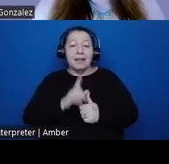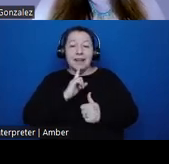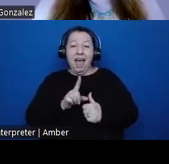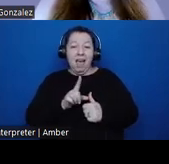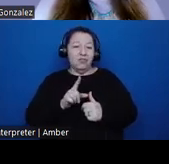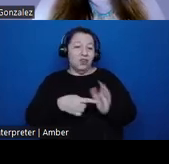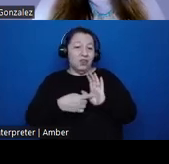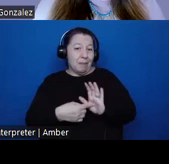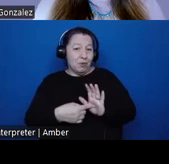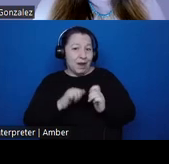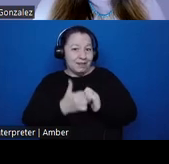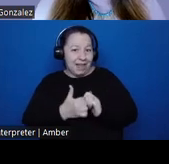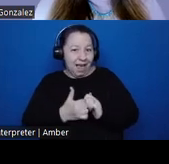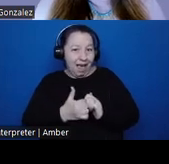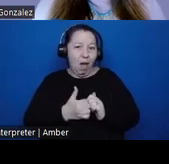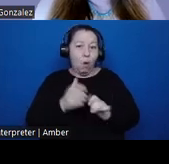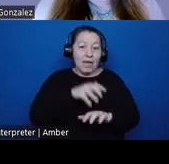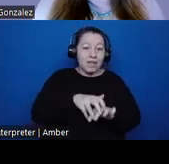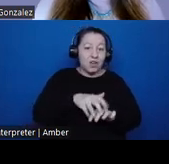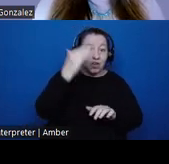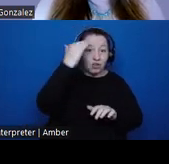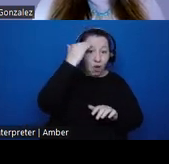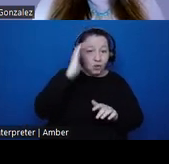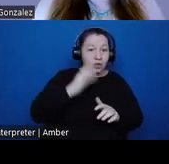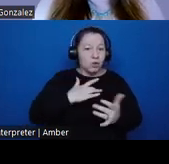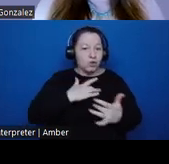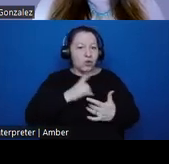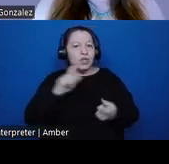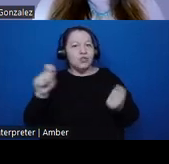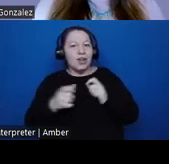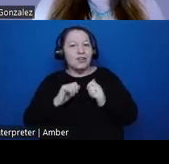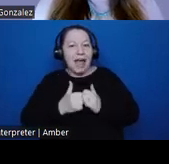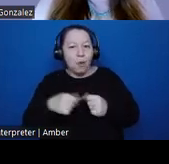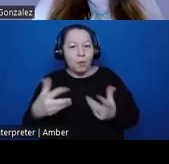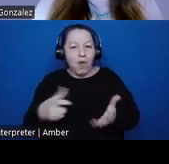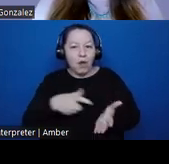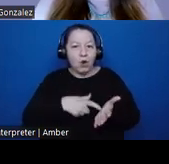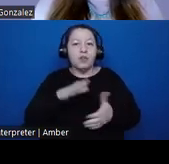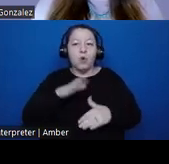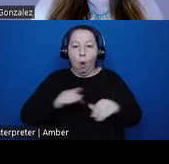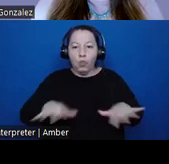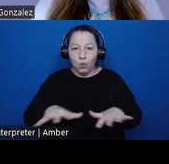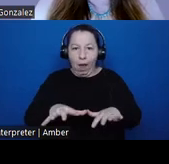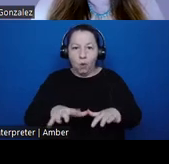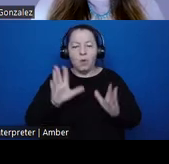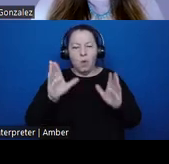indigenous knowledge transforms how we do archaeology on the ground. And this is what I want to focus in on in this next